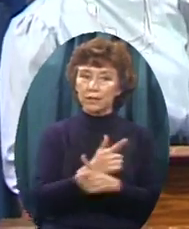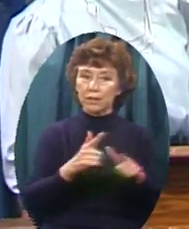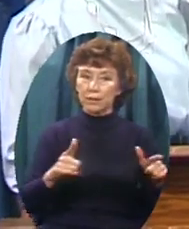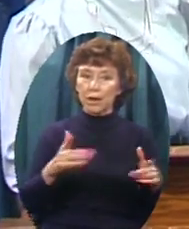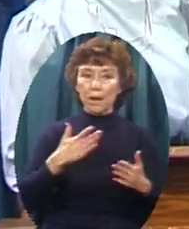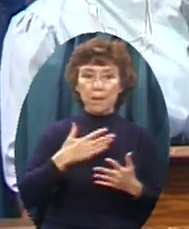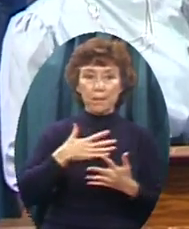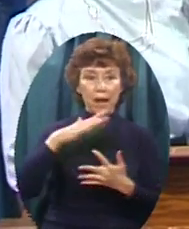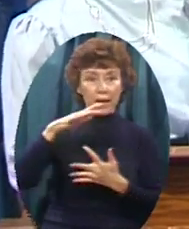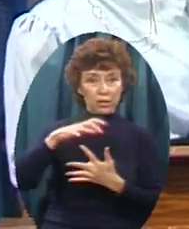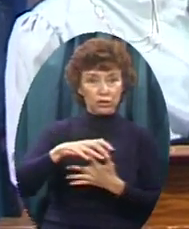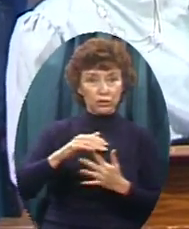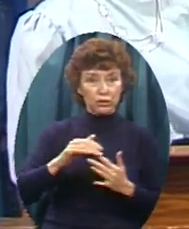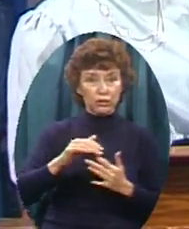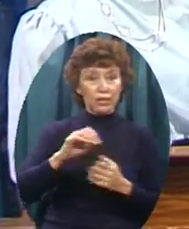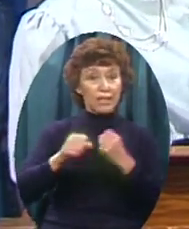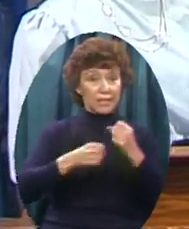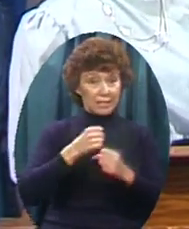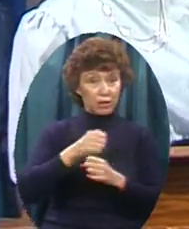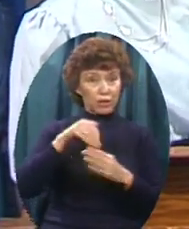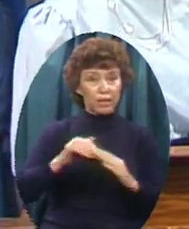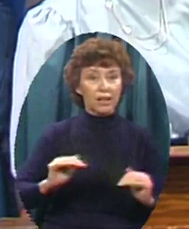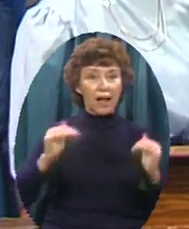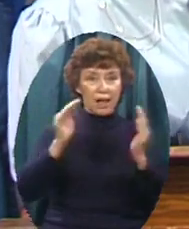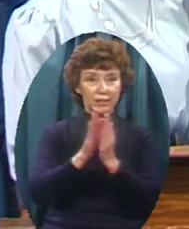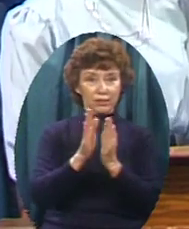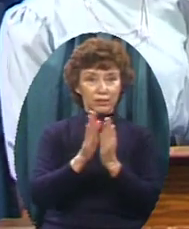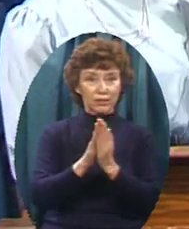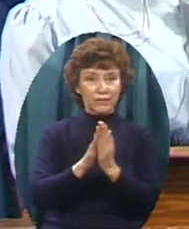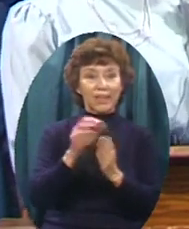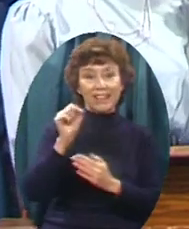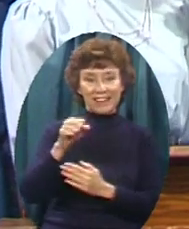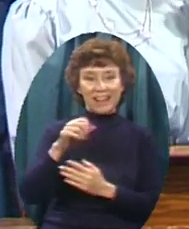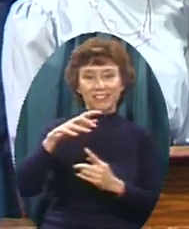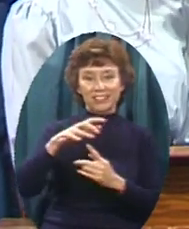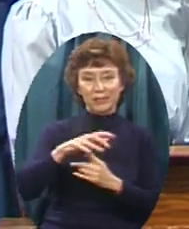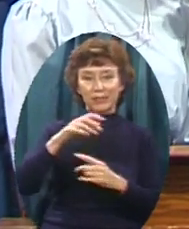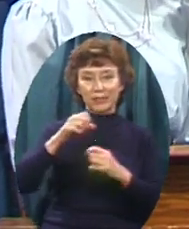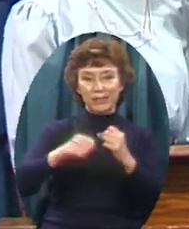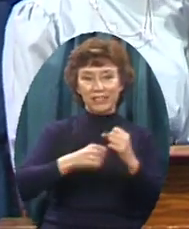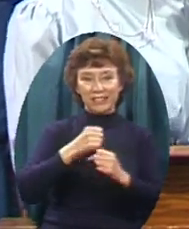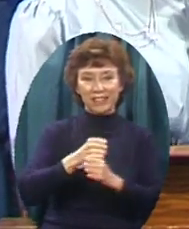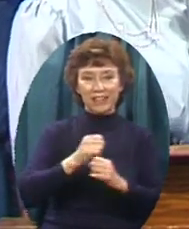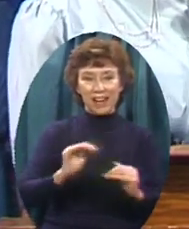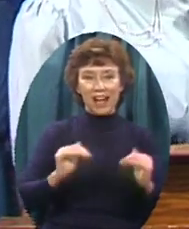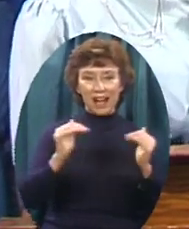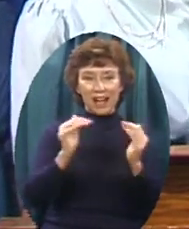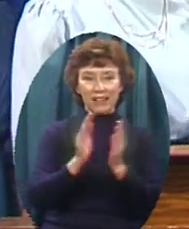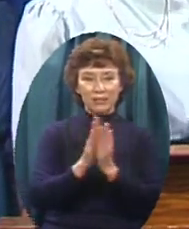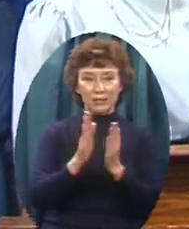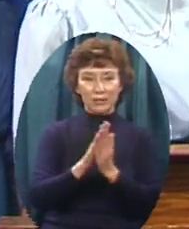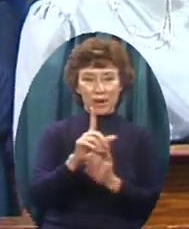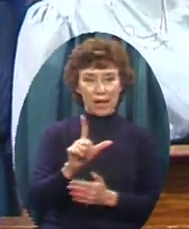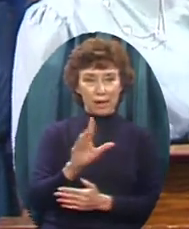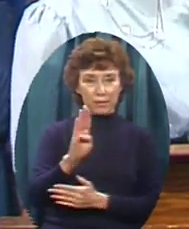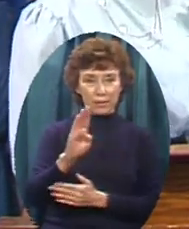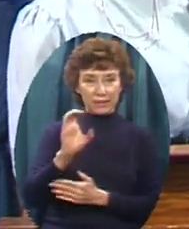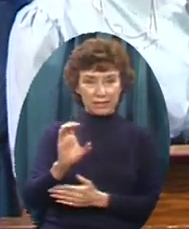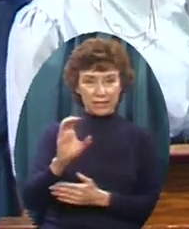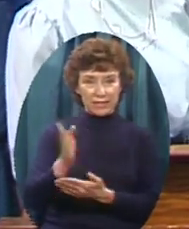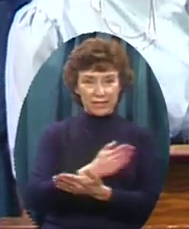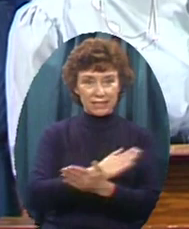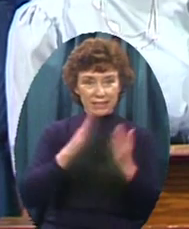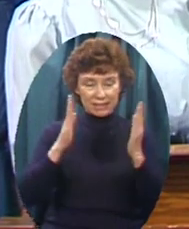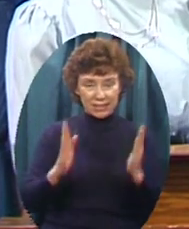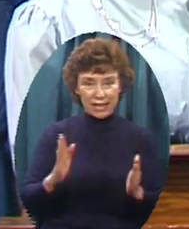in high school Yeah, my junior year in high school The LBC Singers came to my hometown And I